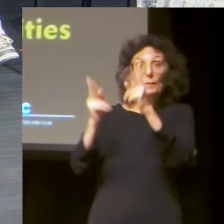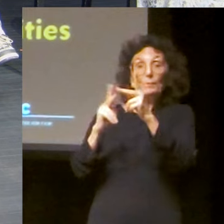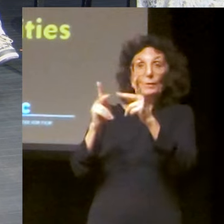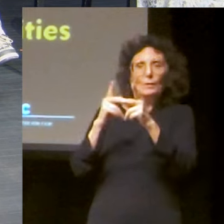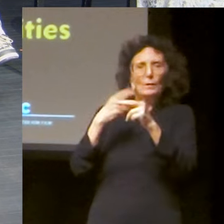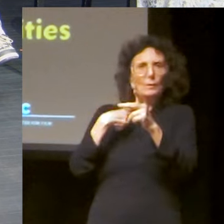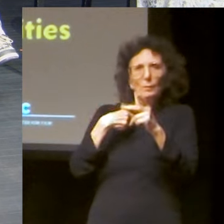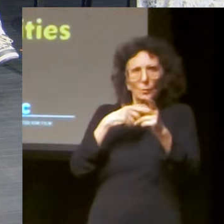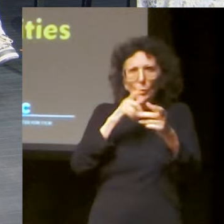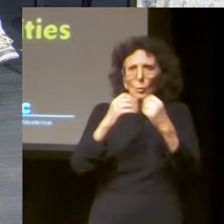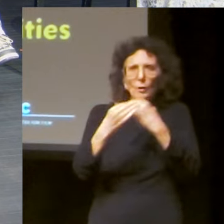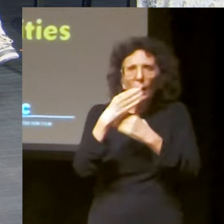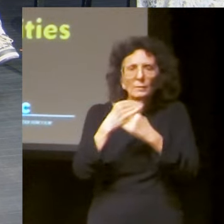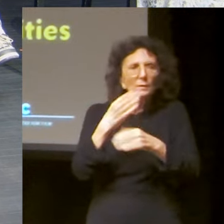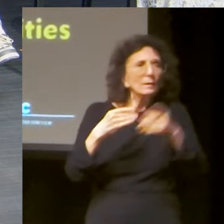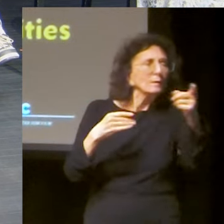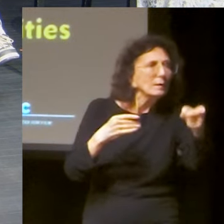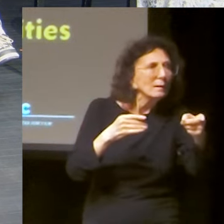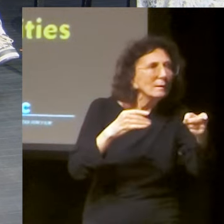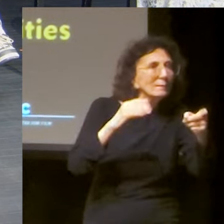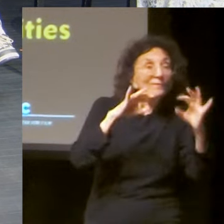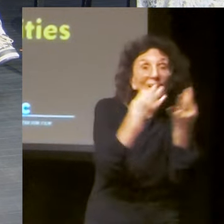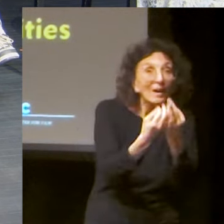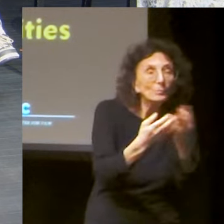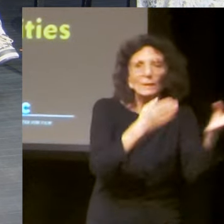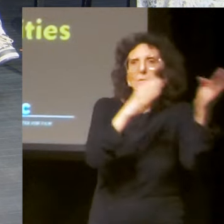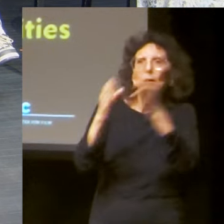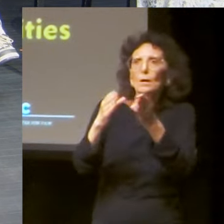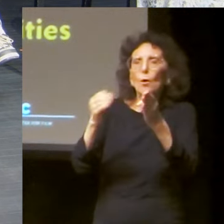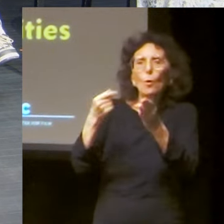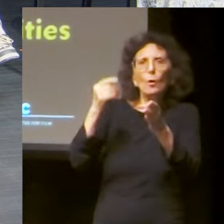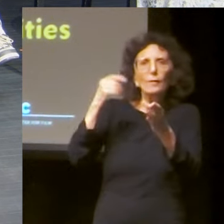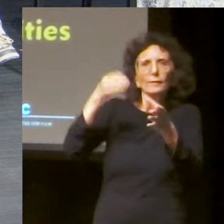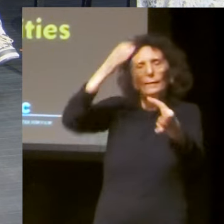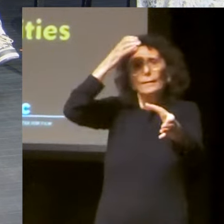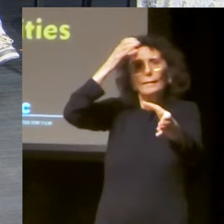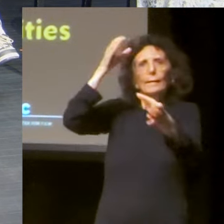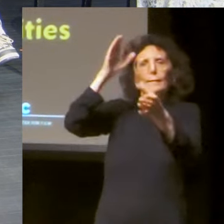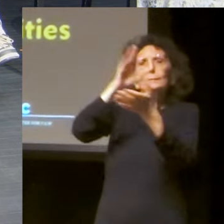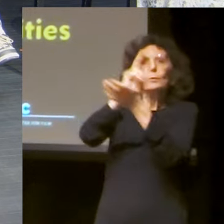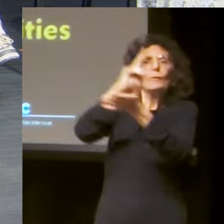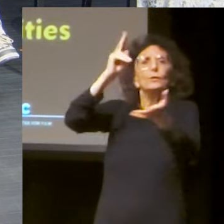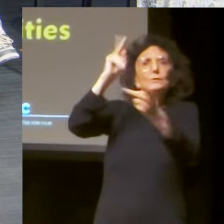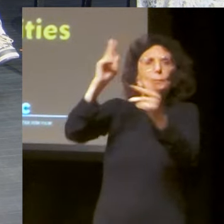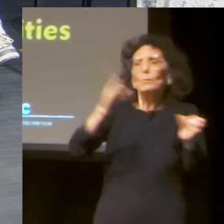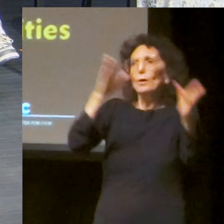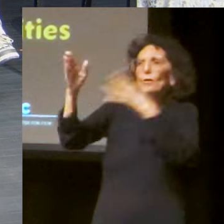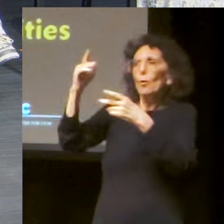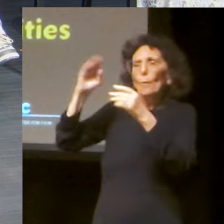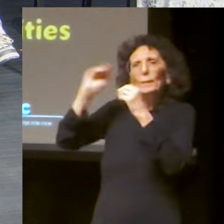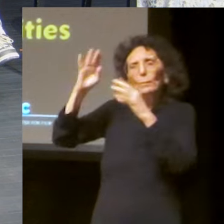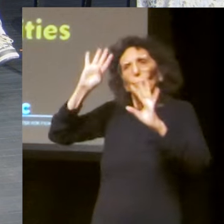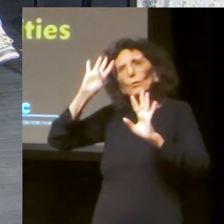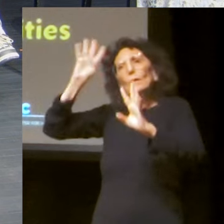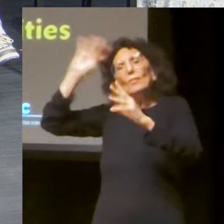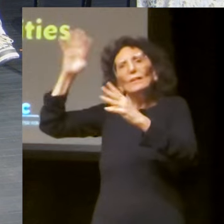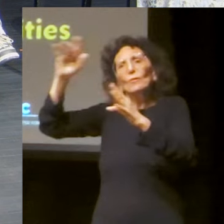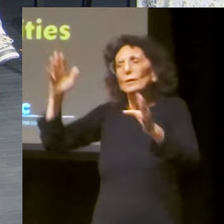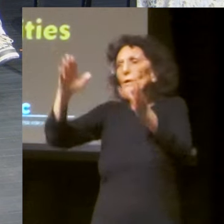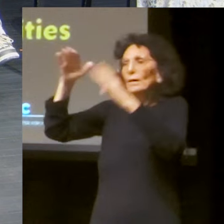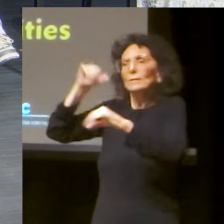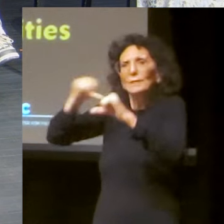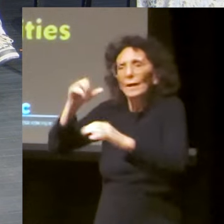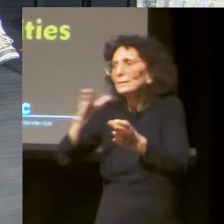And, um, and who are we listening to when we build those systems? You know, are we listening to the families? Are we listening to